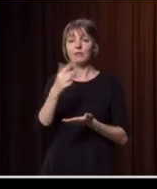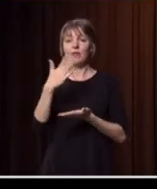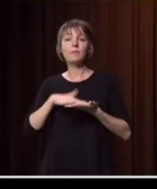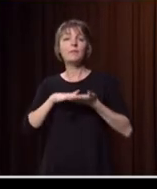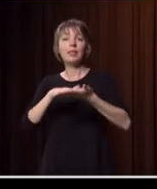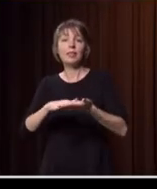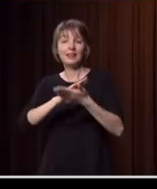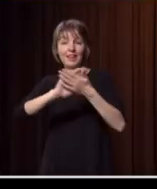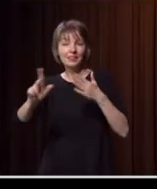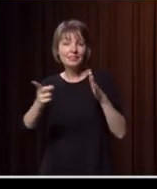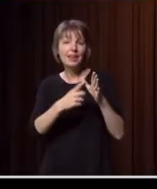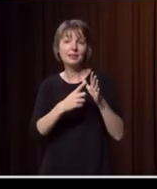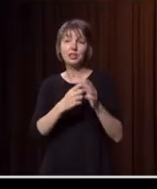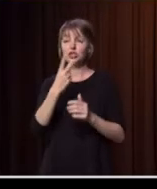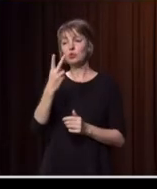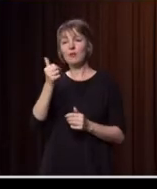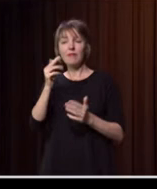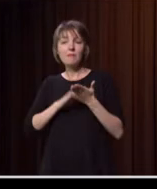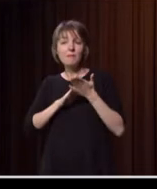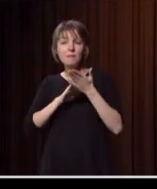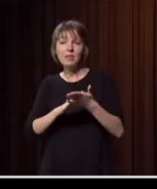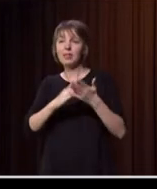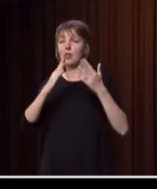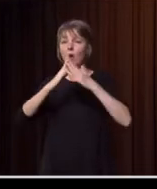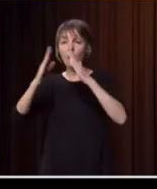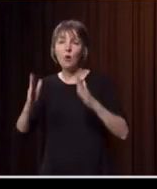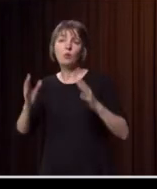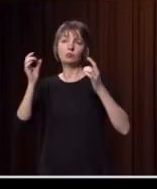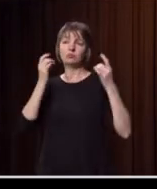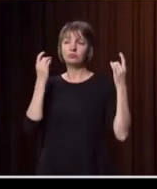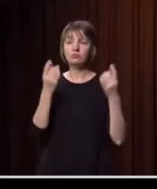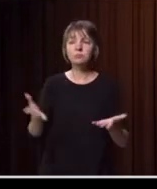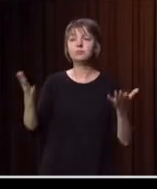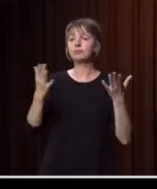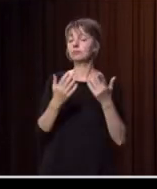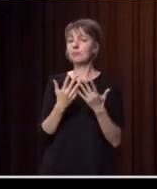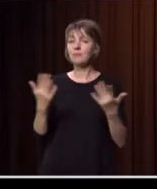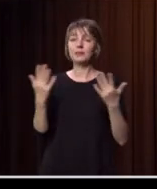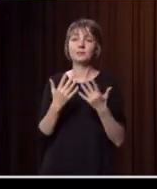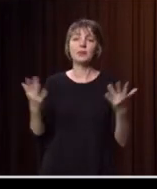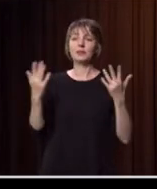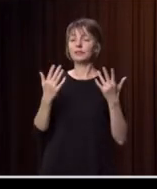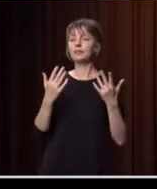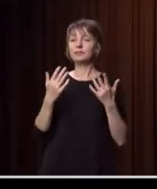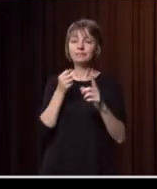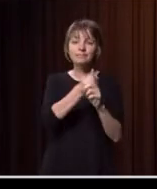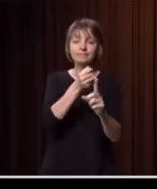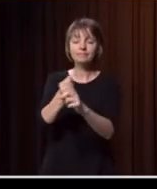hectares, nearly two and a half thousand homes destroyed, all sorts of other community infrastructure, environmental damage. But I think the biggest